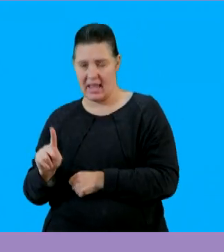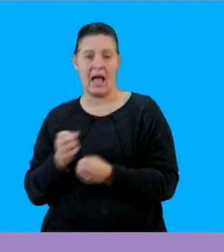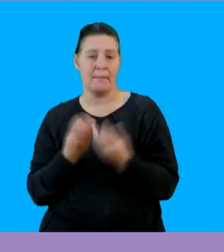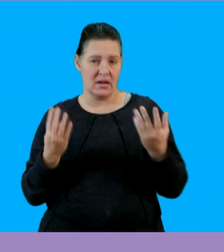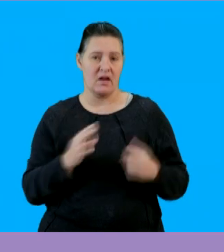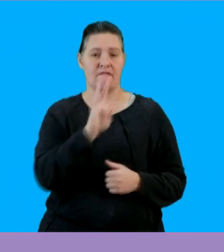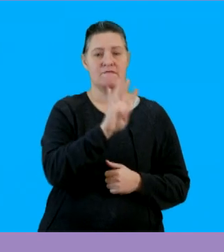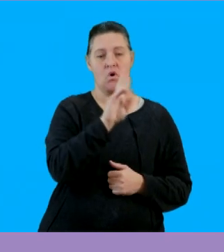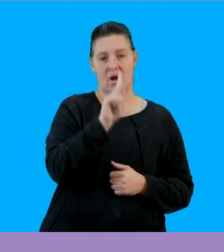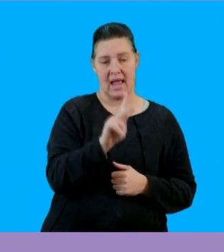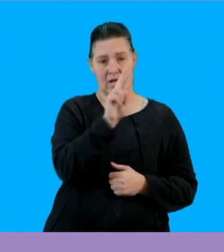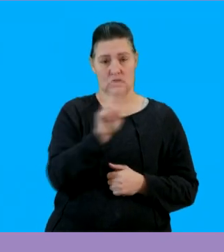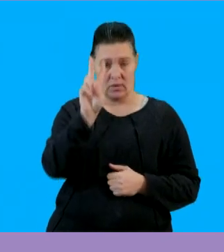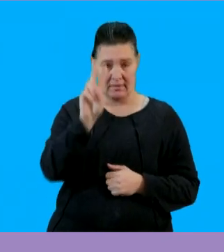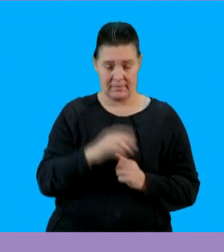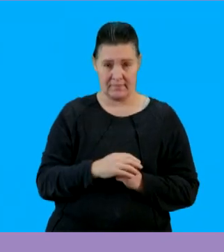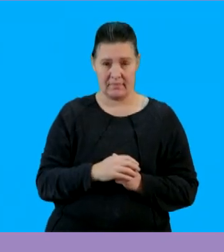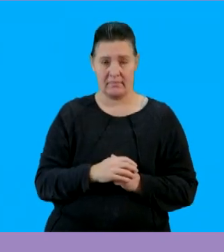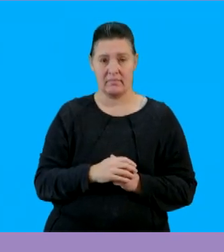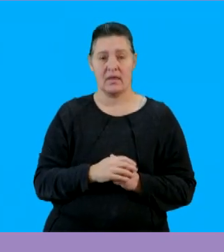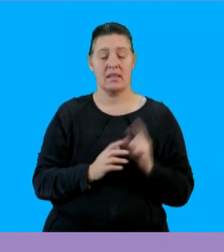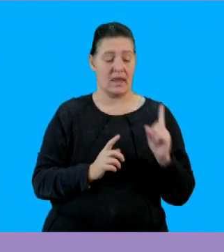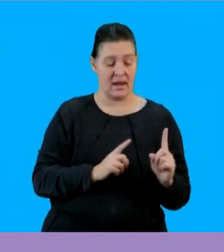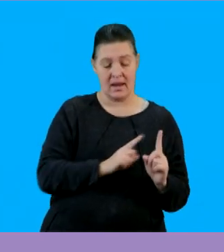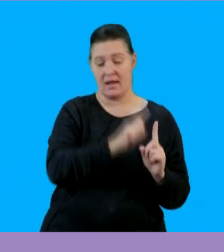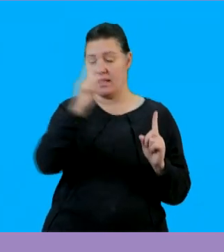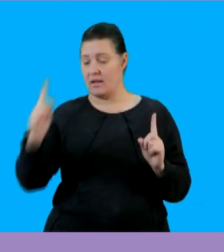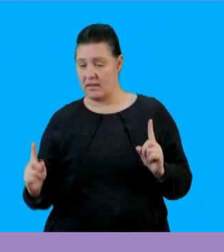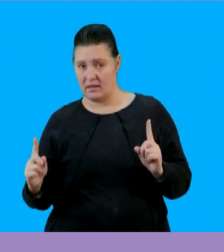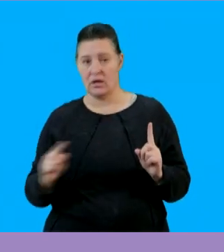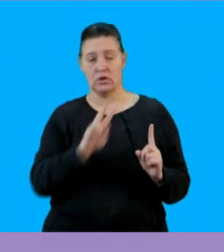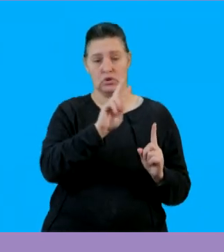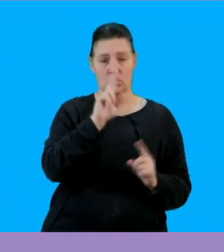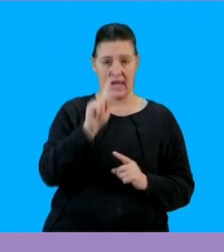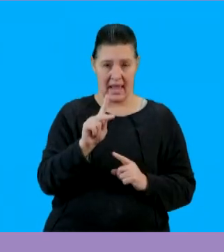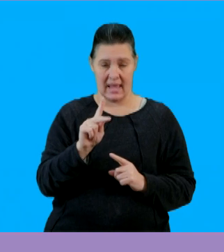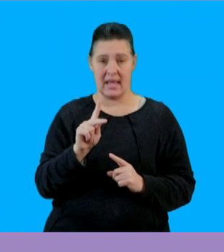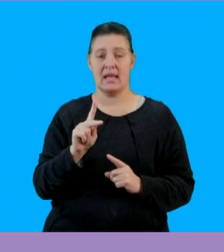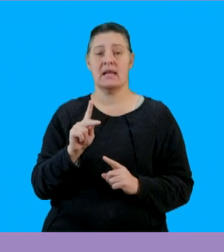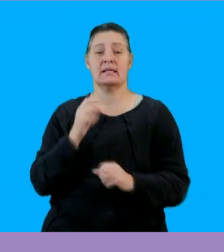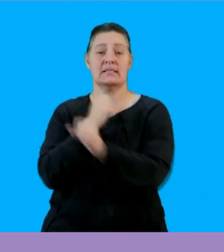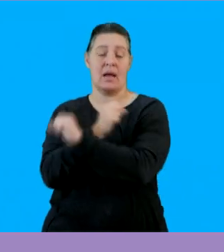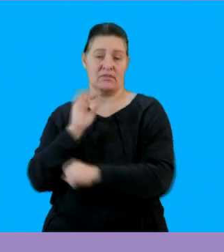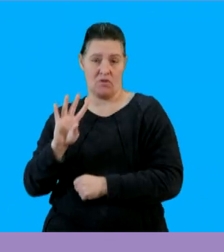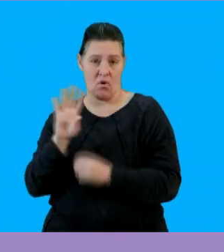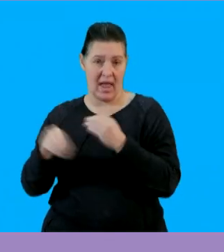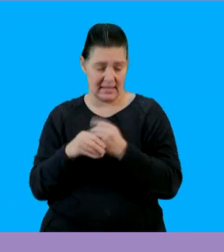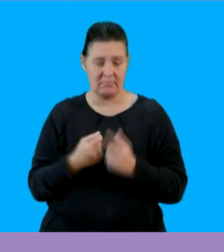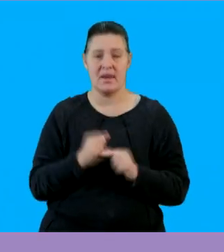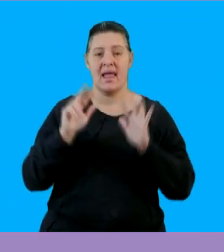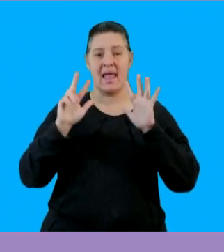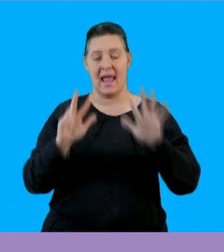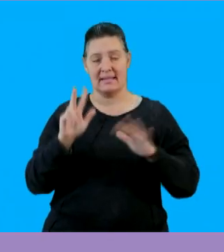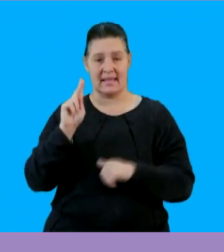by 2k that is 4k squared then we are adding 2k multiplied by 4